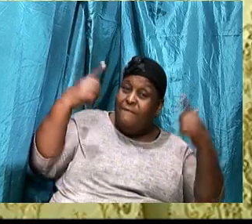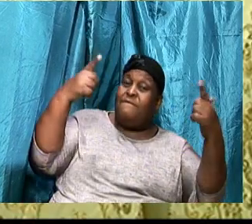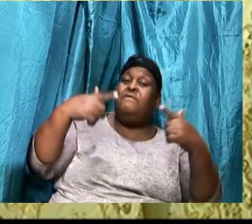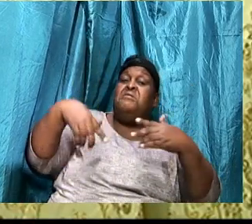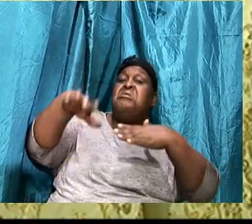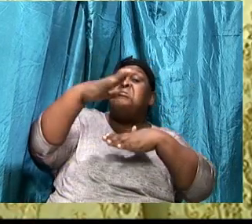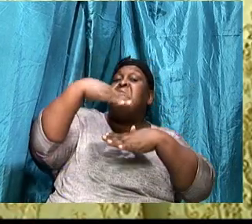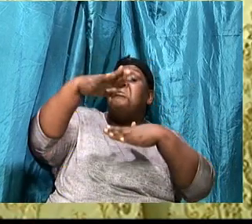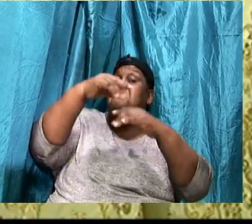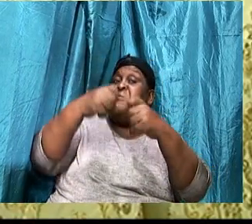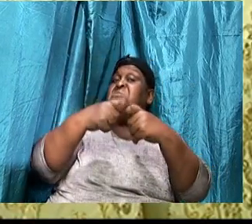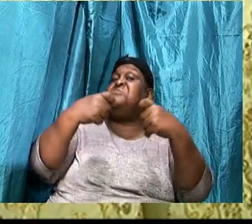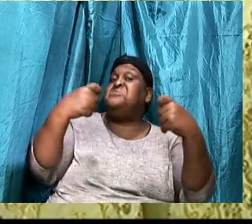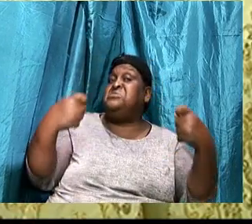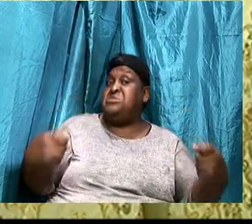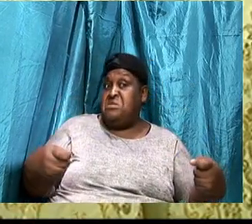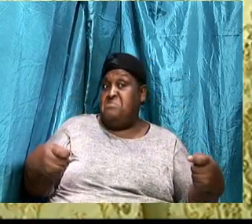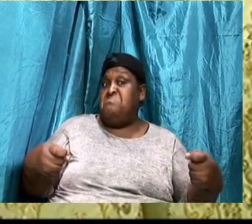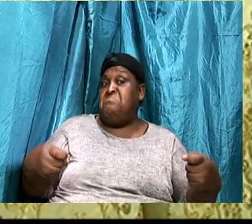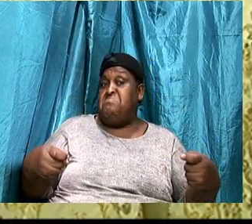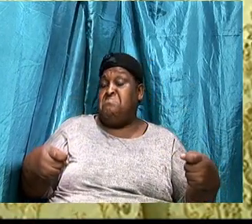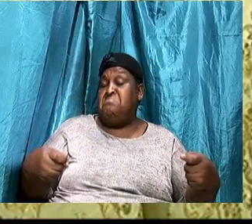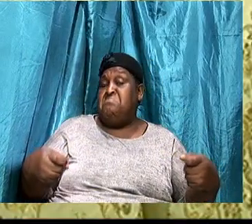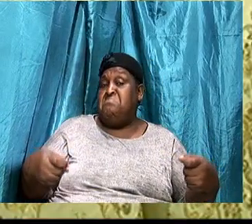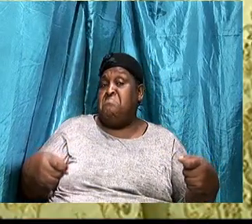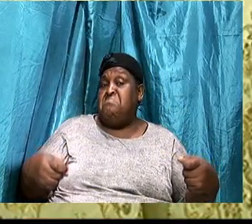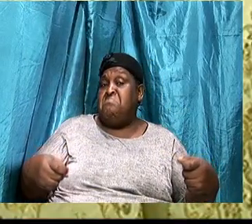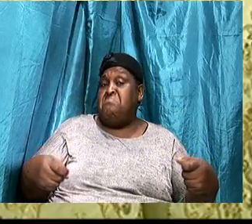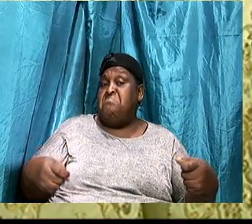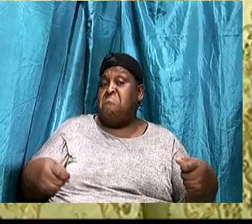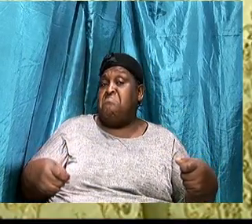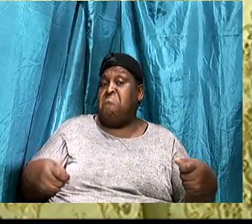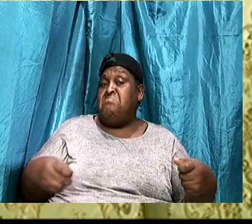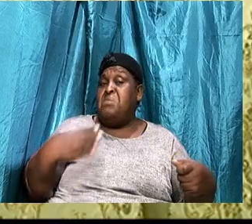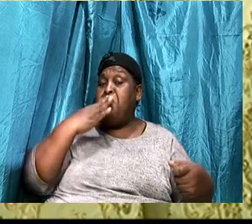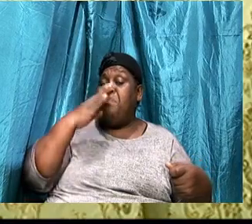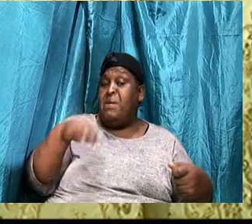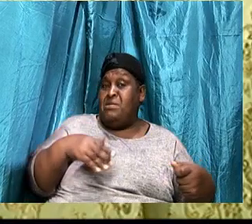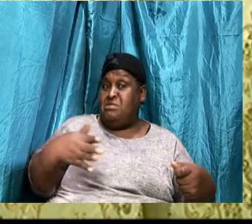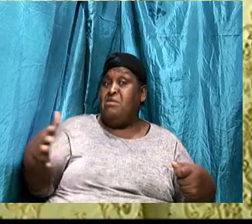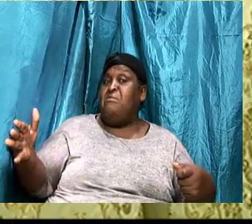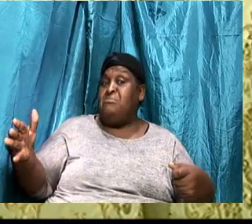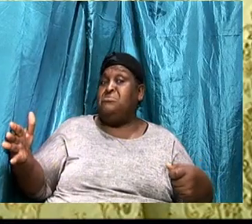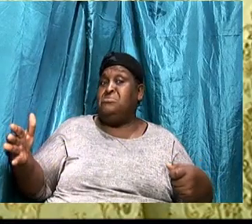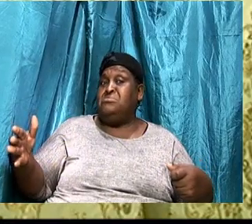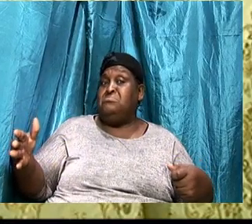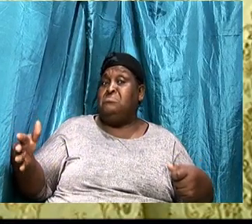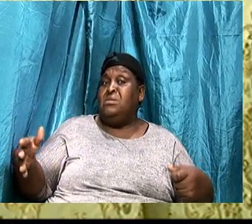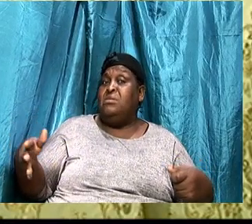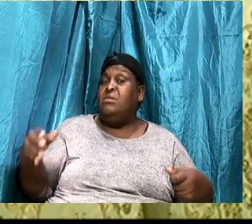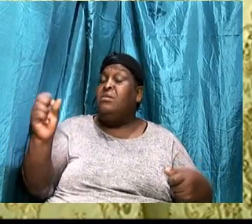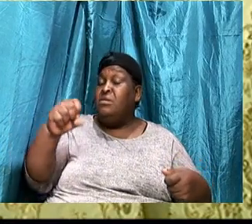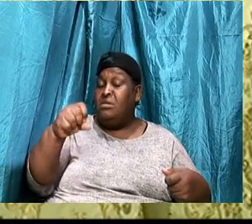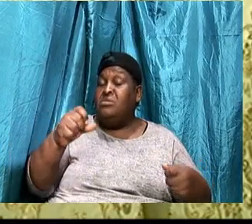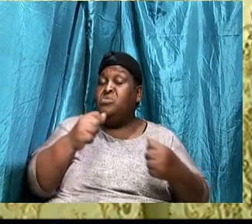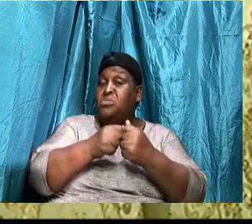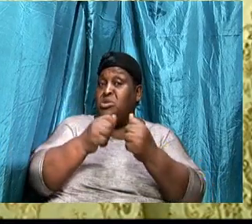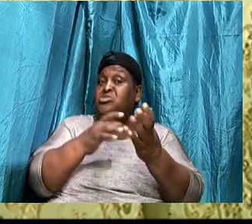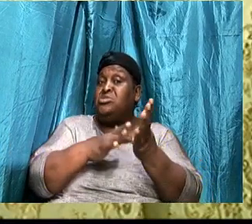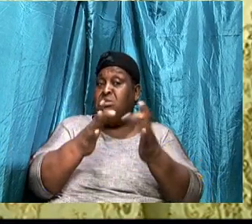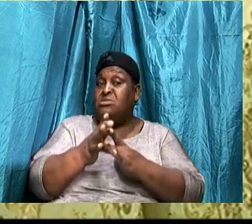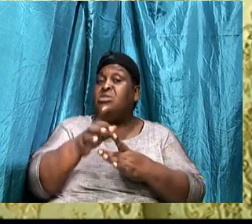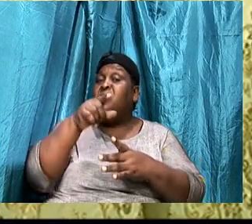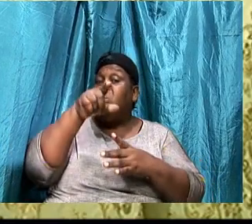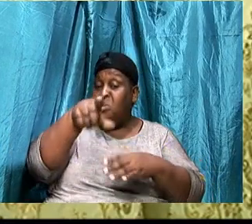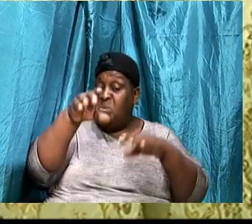that would want to draw you back in the world. With Christ in the vessel, you will be able to overcome whatever